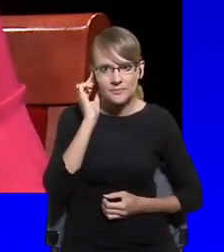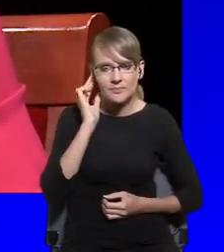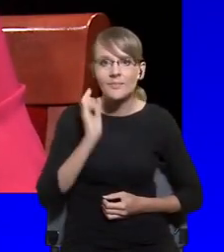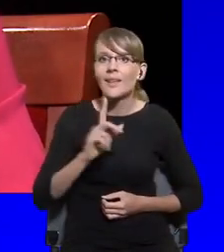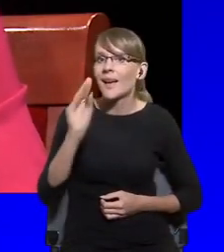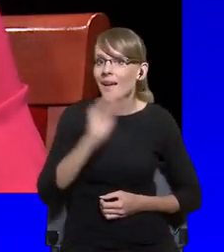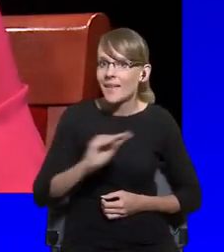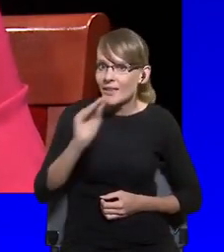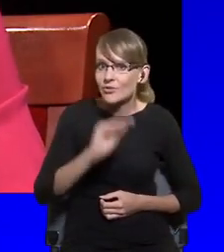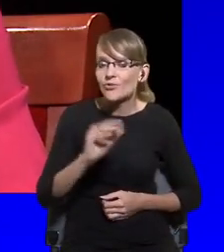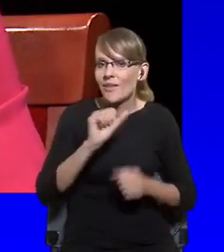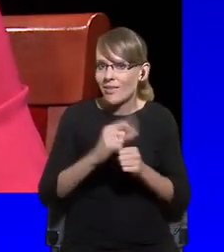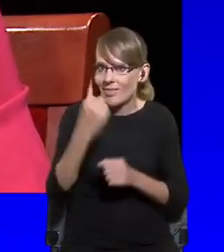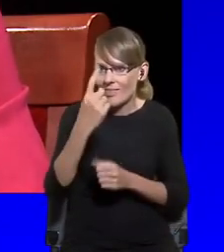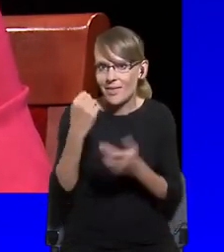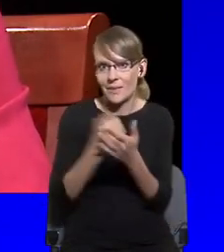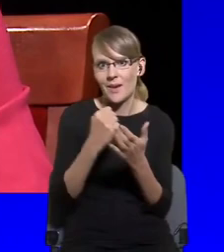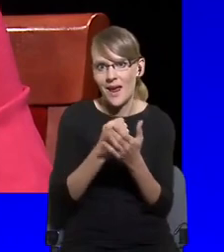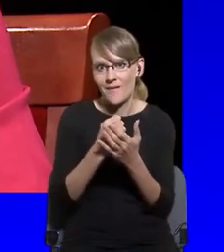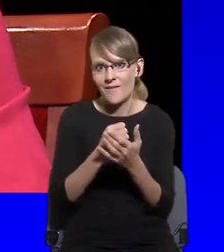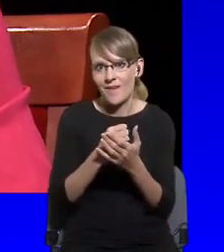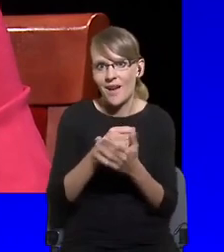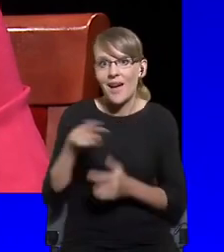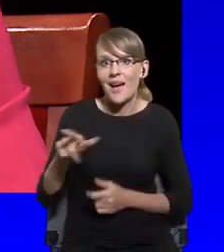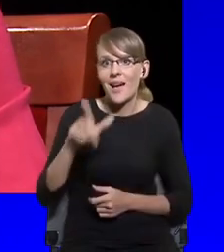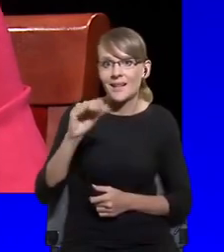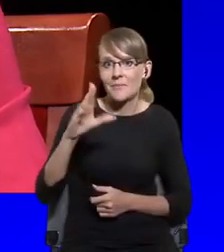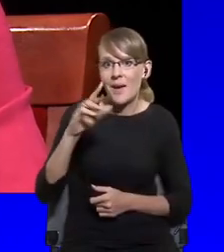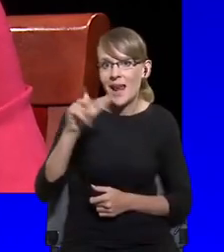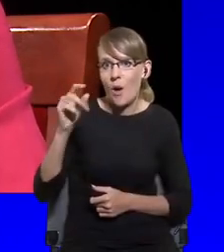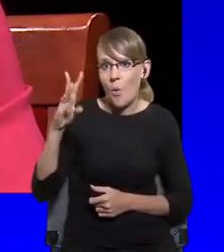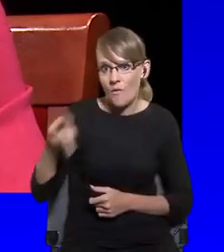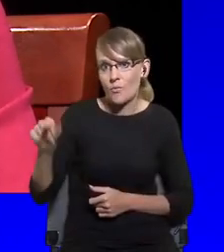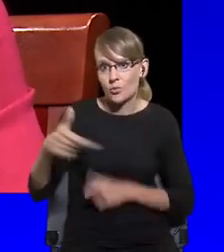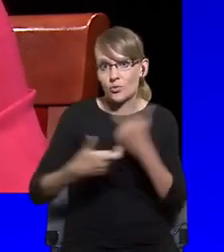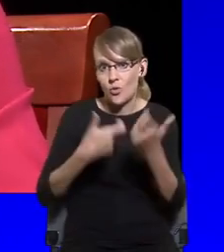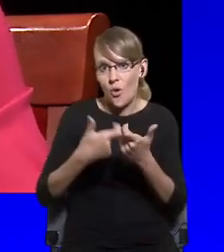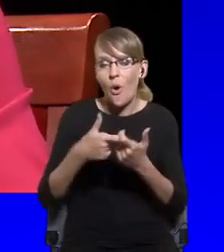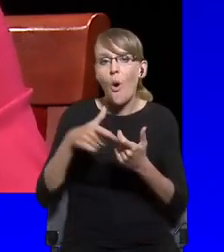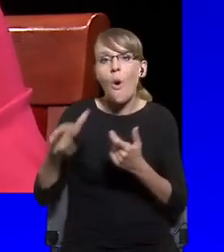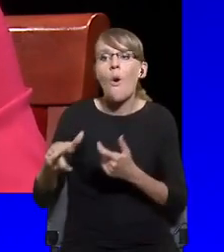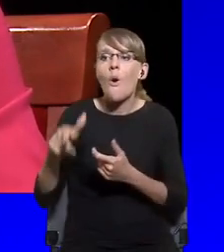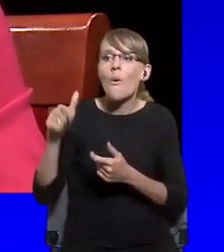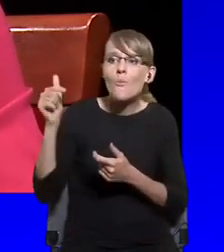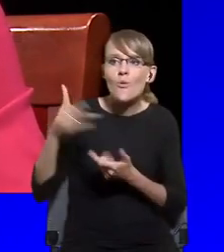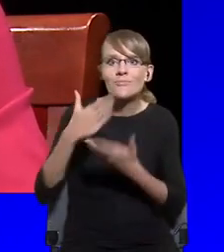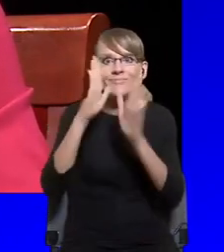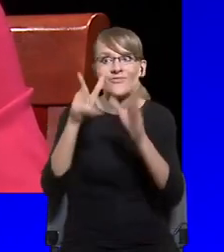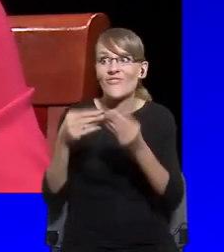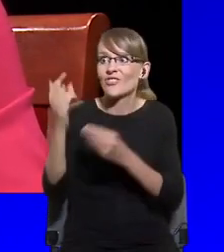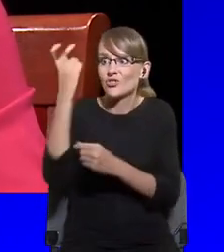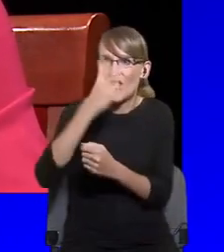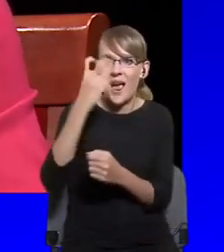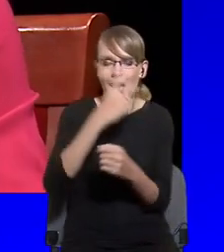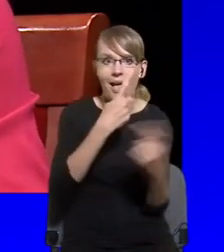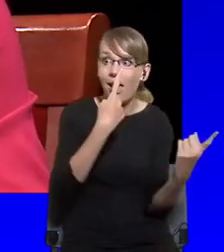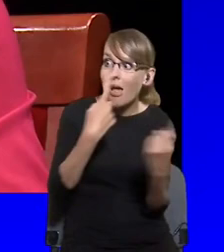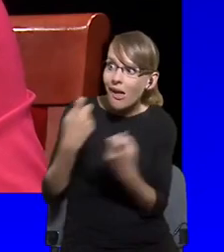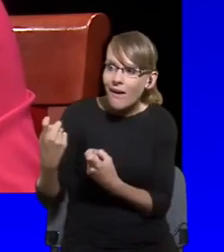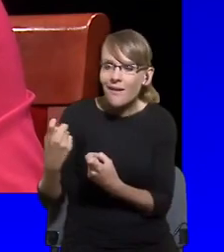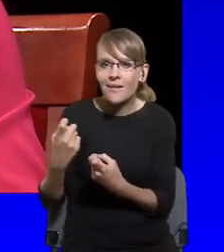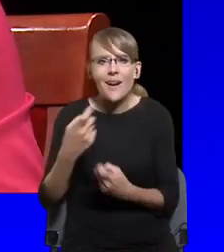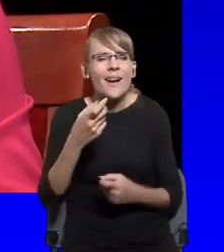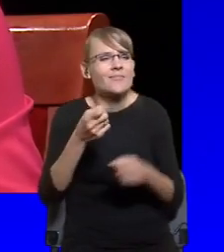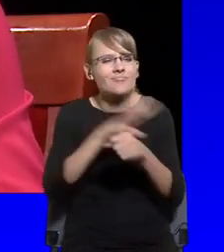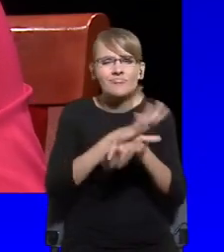to do also. They have to be more entertaining, even though the pandemic is here. So it's, it's,